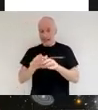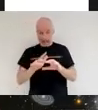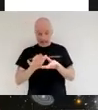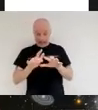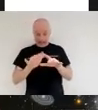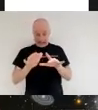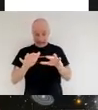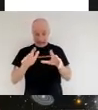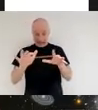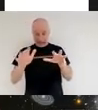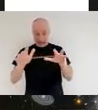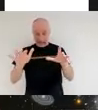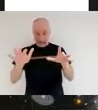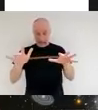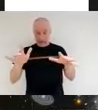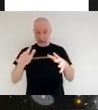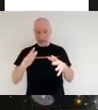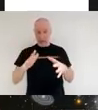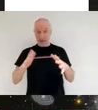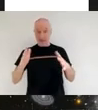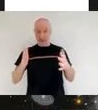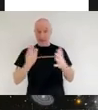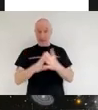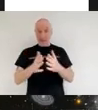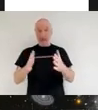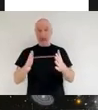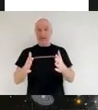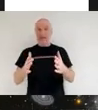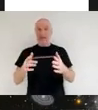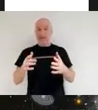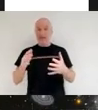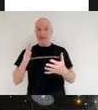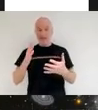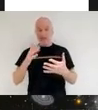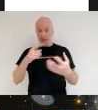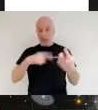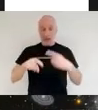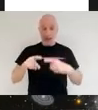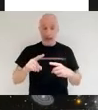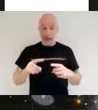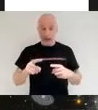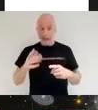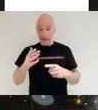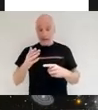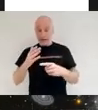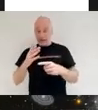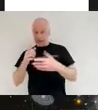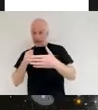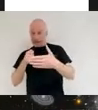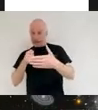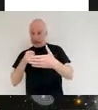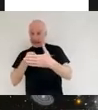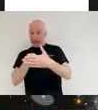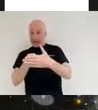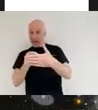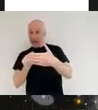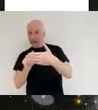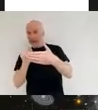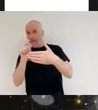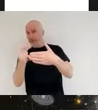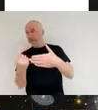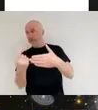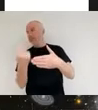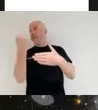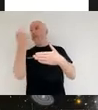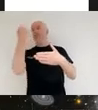so there is a physical limit to how far back we are able to look now as i said hubble has been able to get